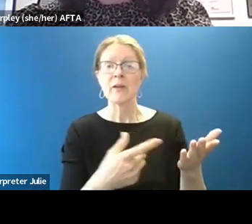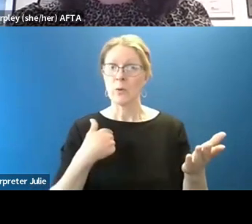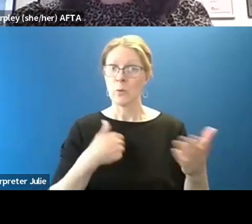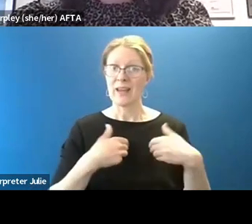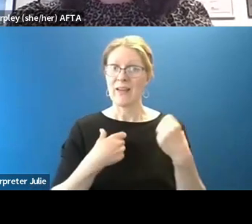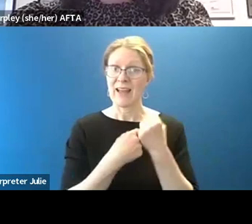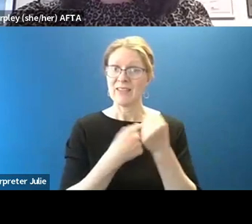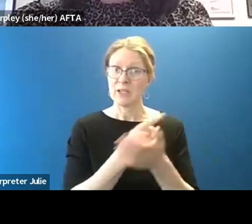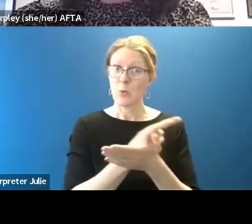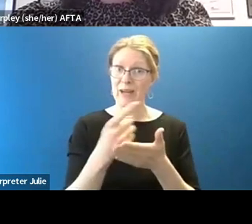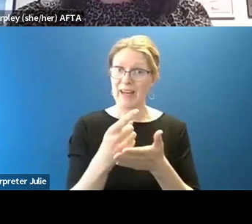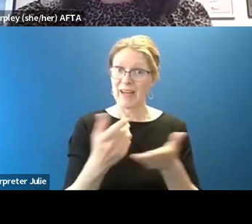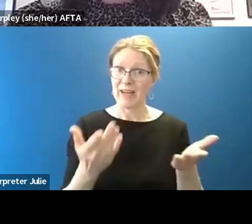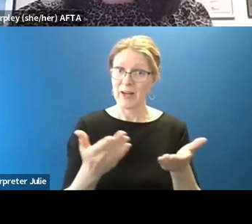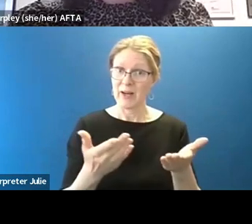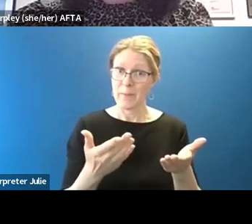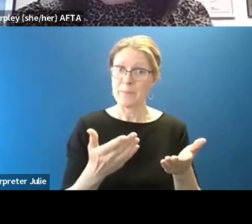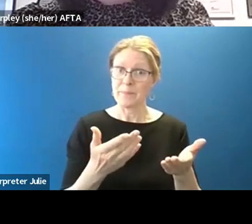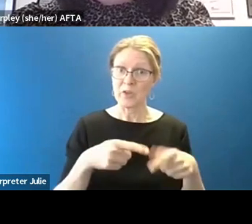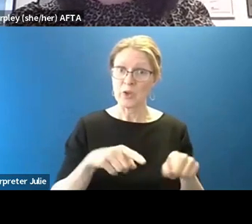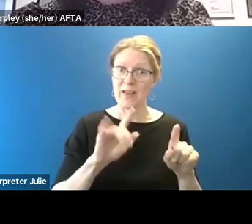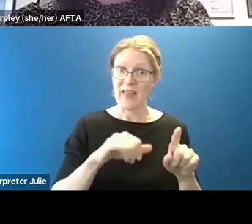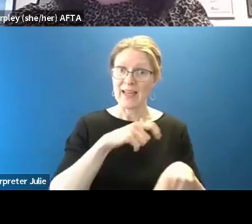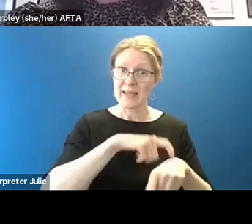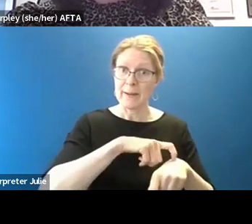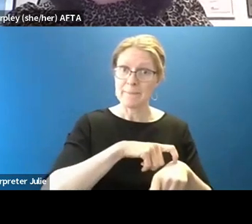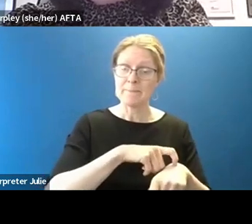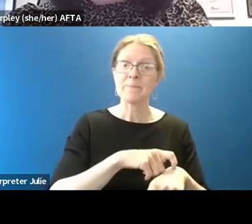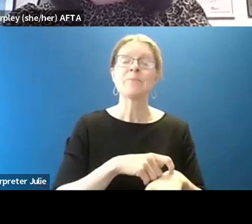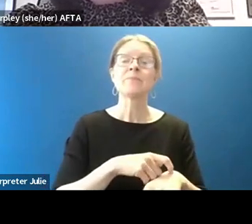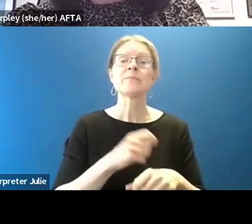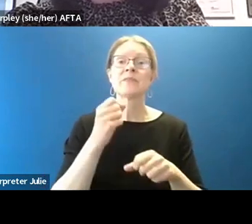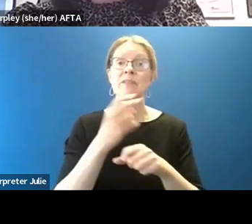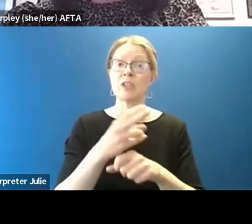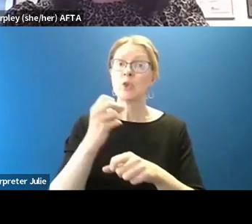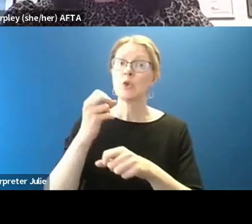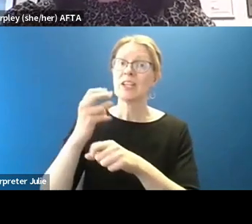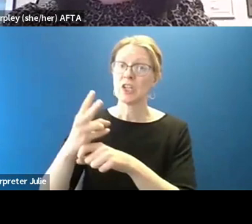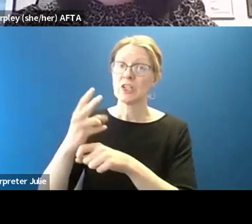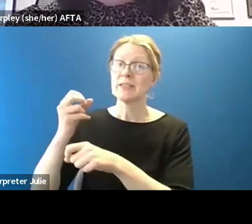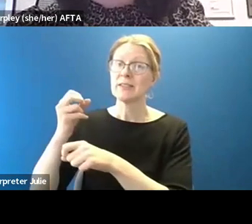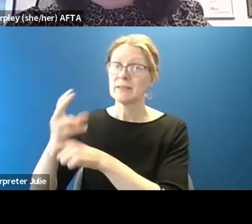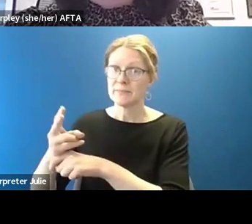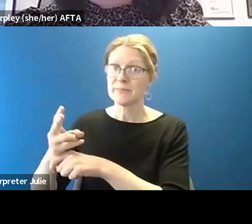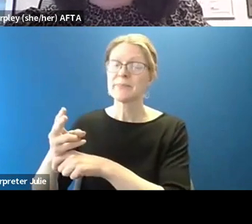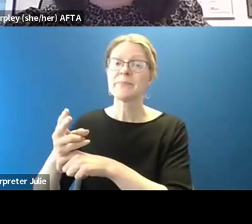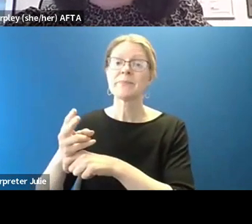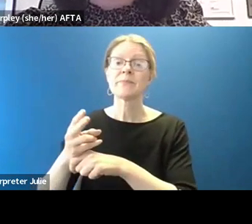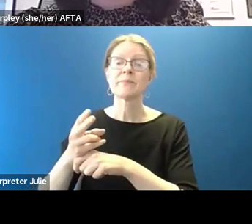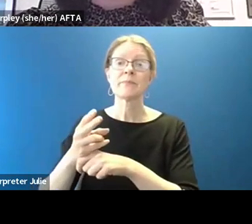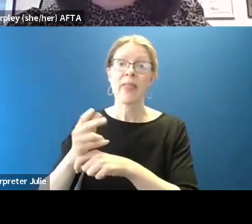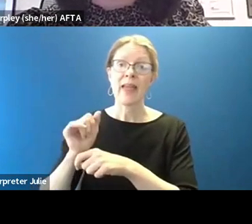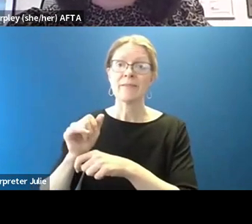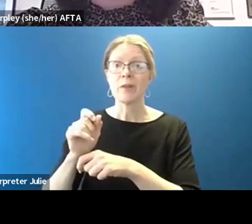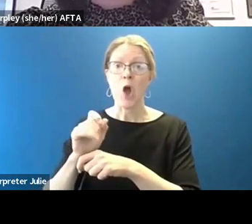around that time. And then every two years, you know, on the off year,